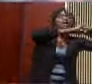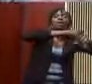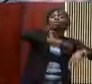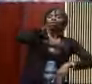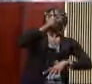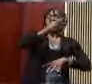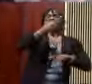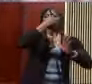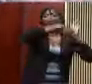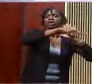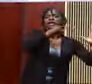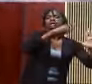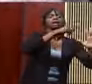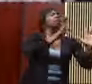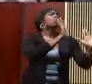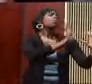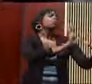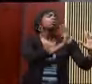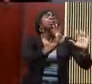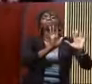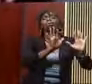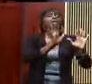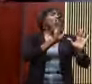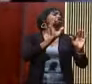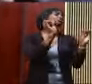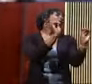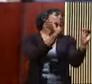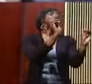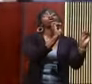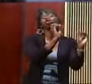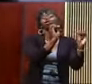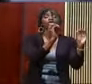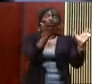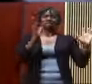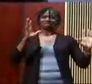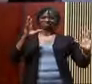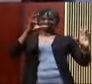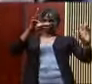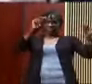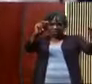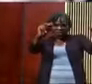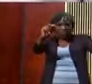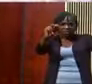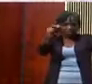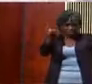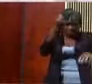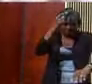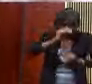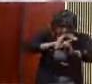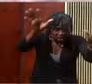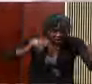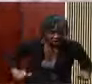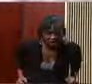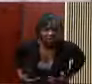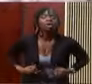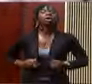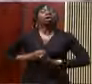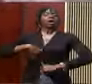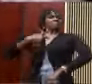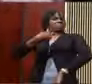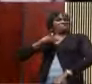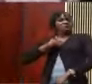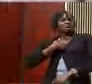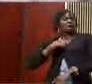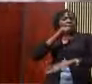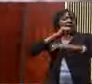sensitive feelings and their Persian fragility. Y'all gonna catch this in just a moment. I'm not going